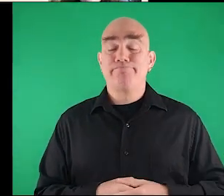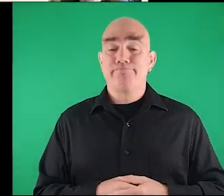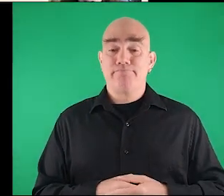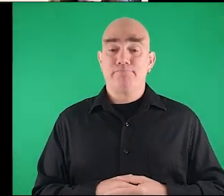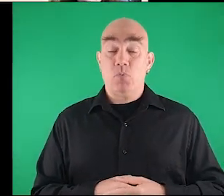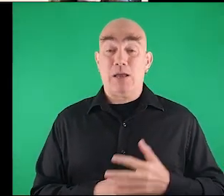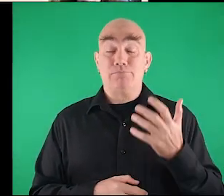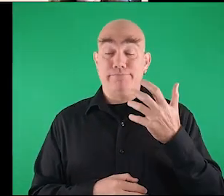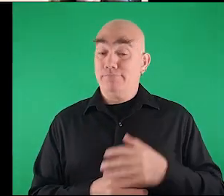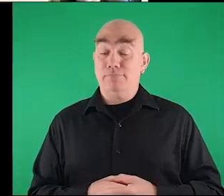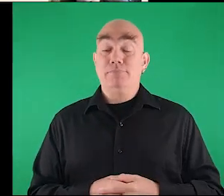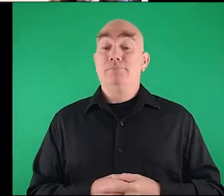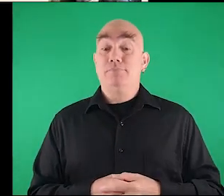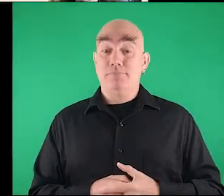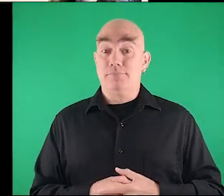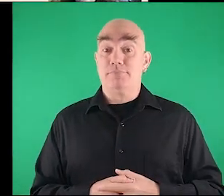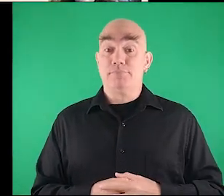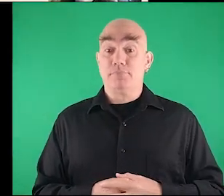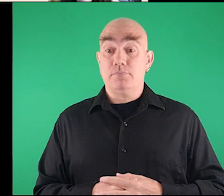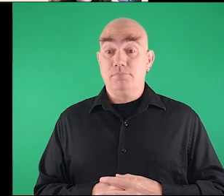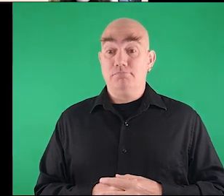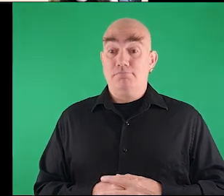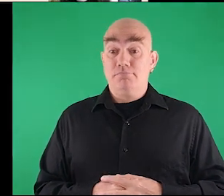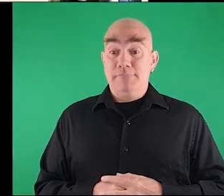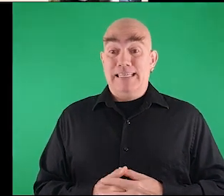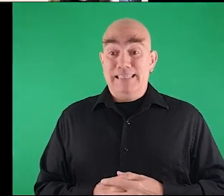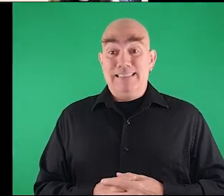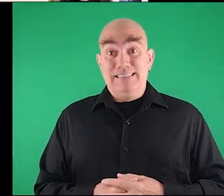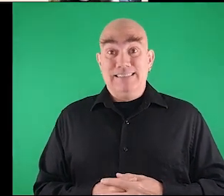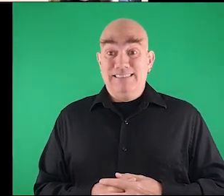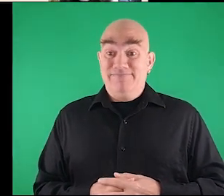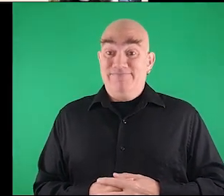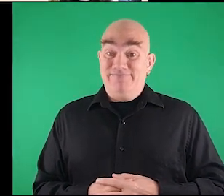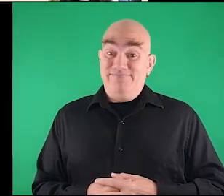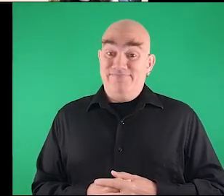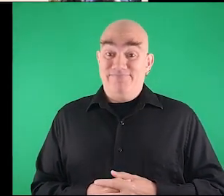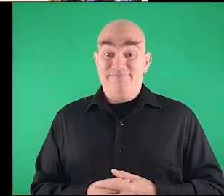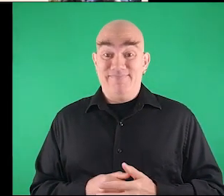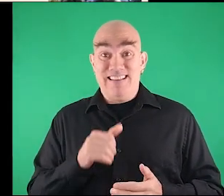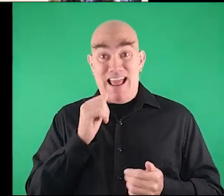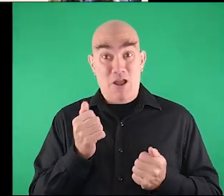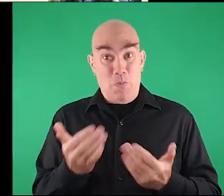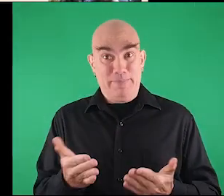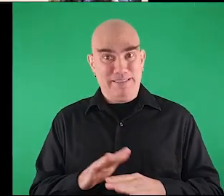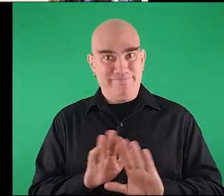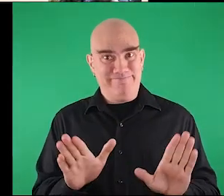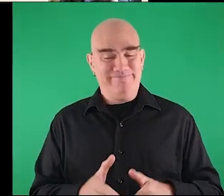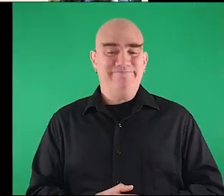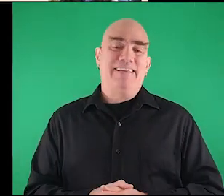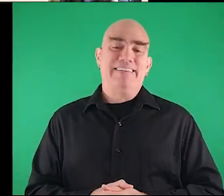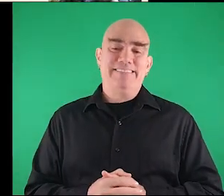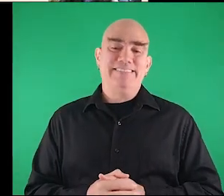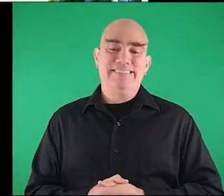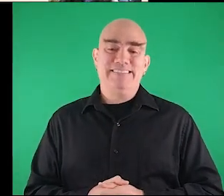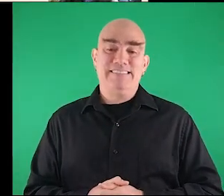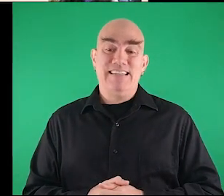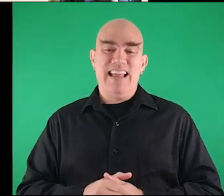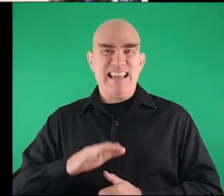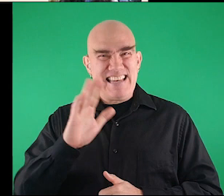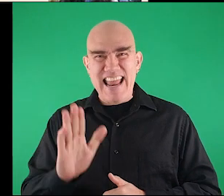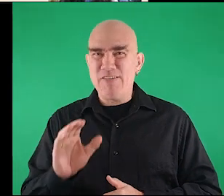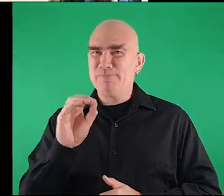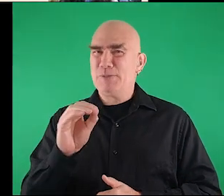wow yes so um it is not recommended